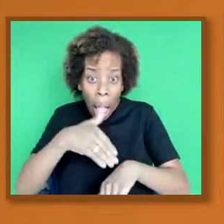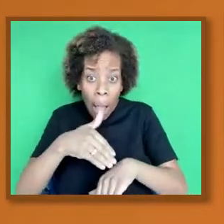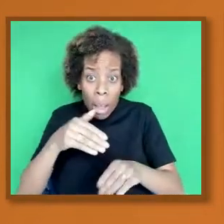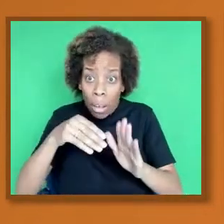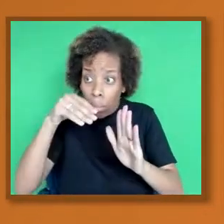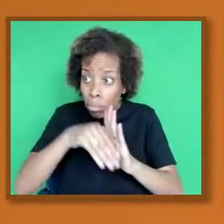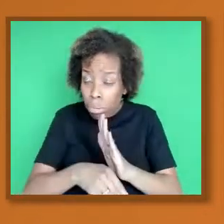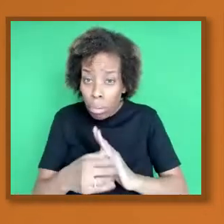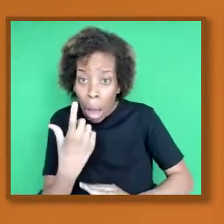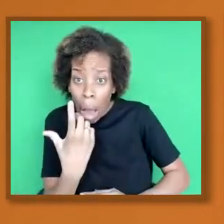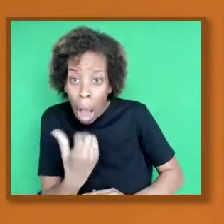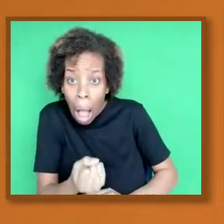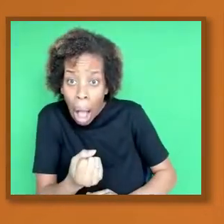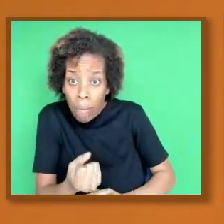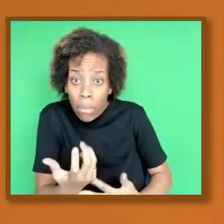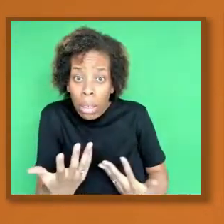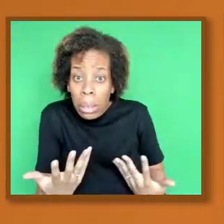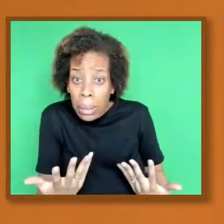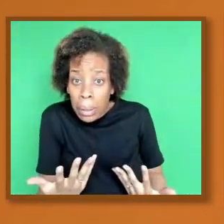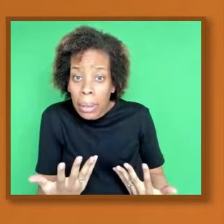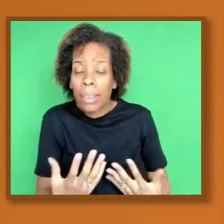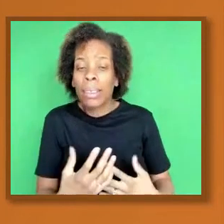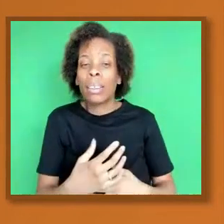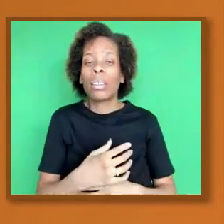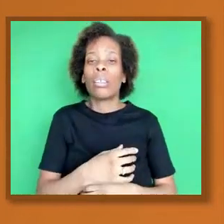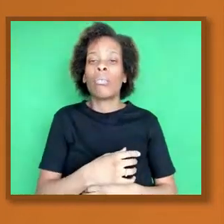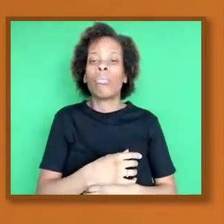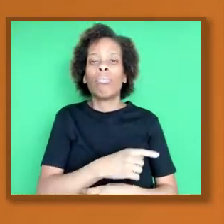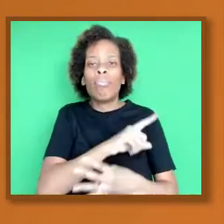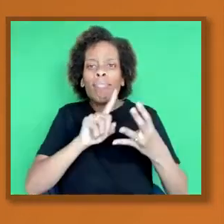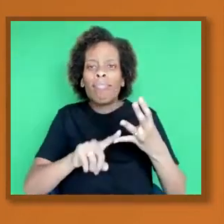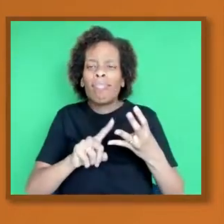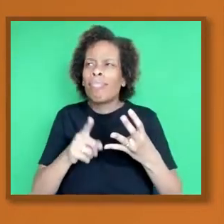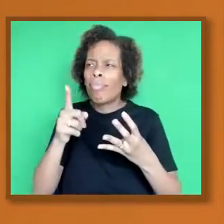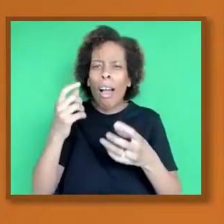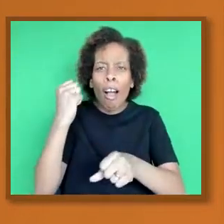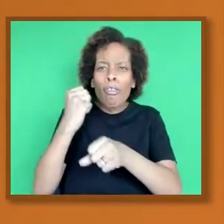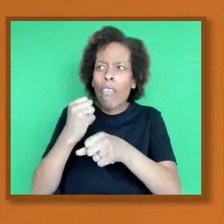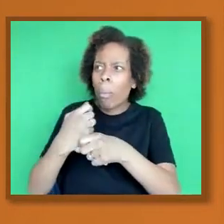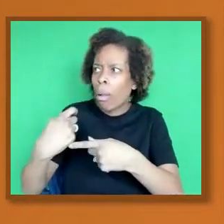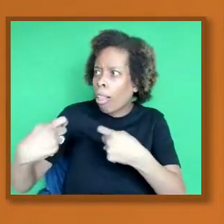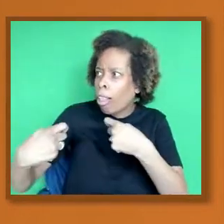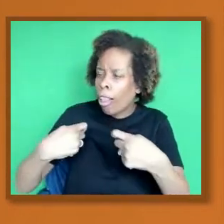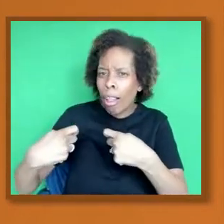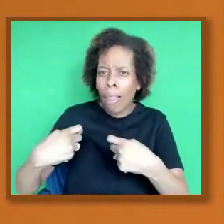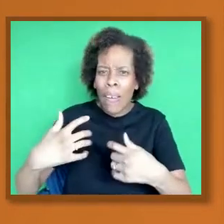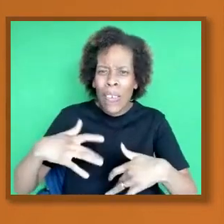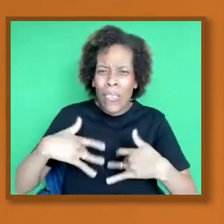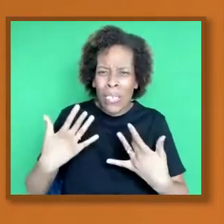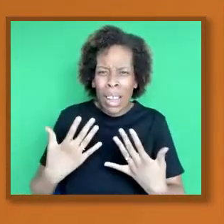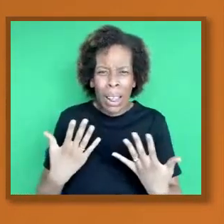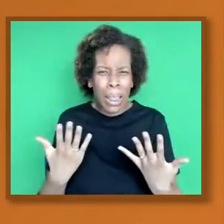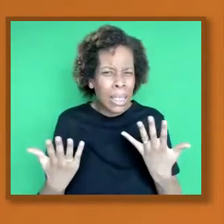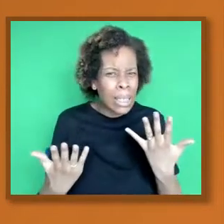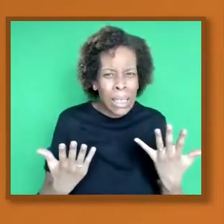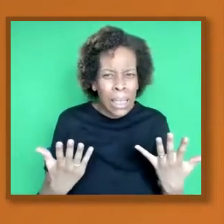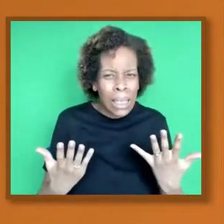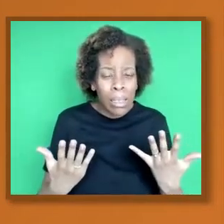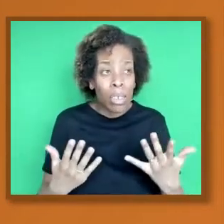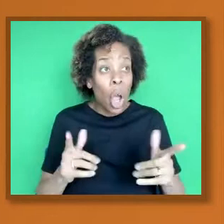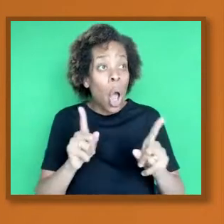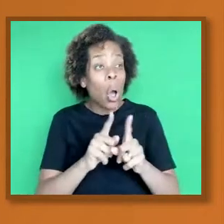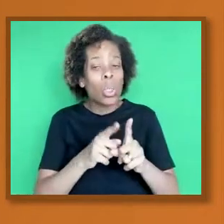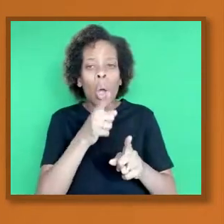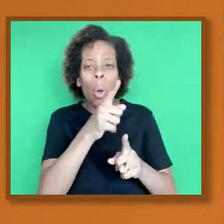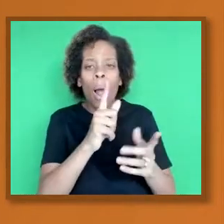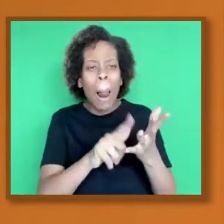said, with regards to things like the governmental handling and also biotech companies. Can we trust them? OK, I'm not